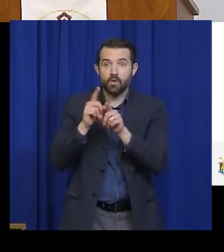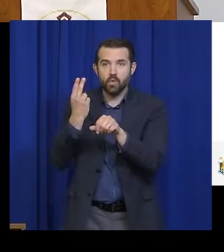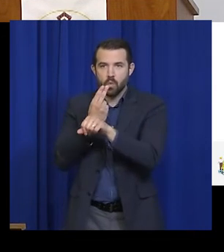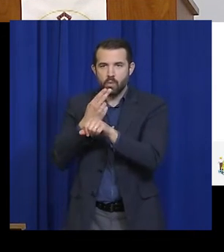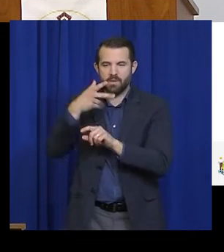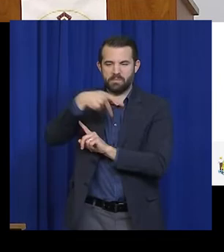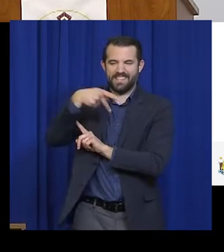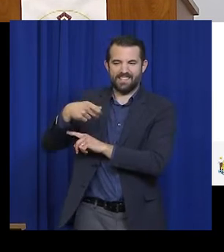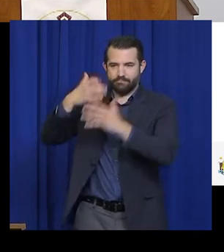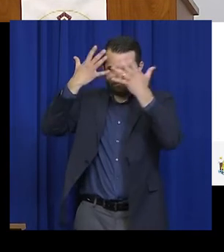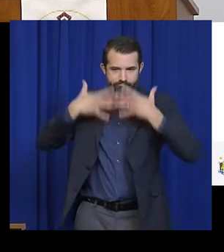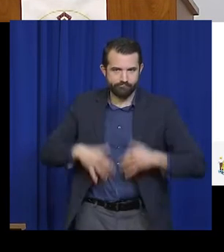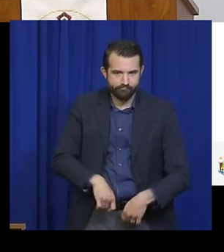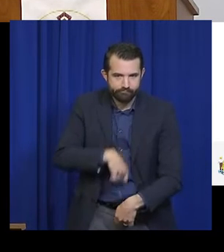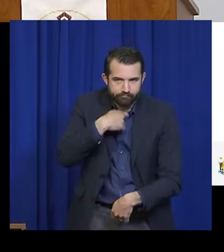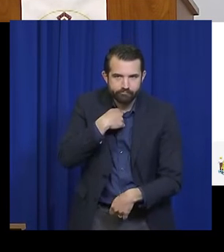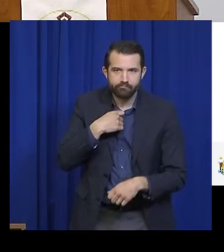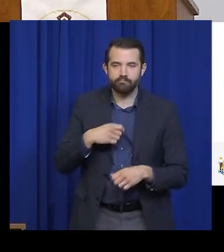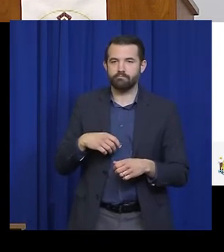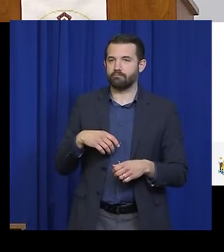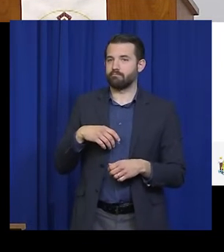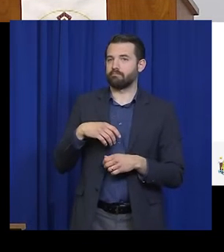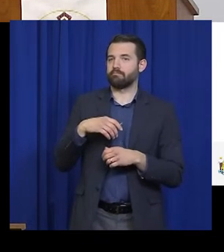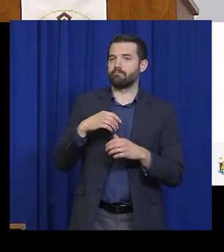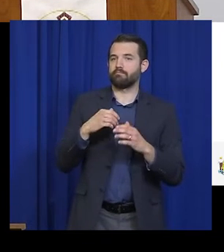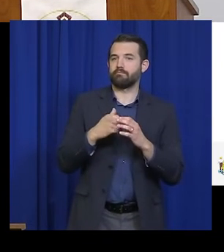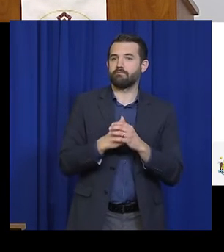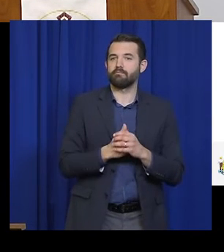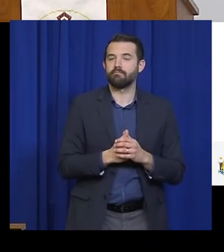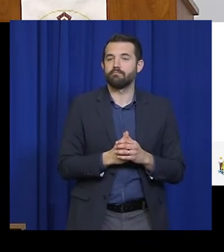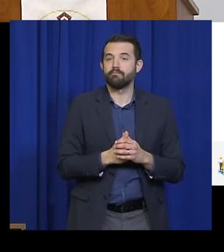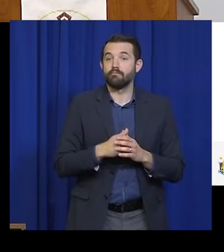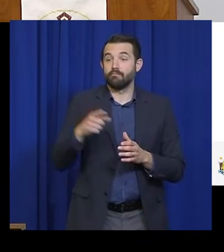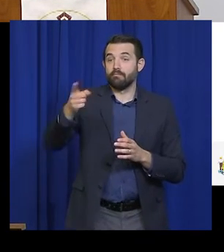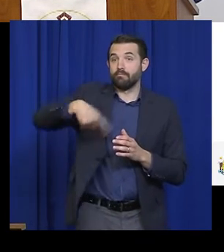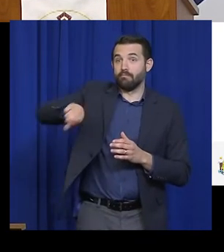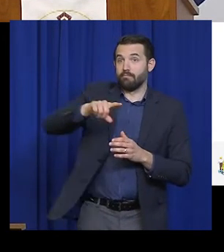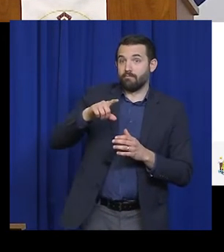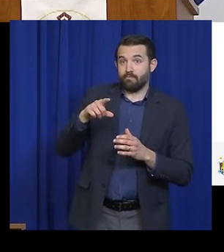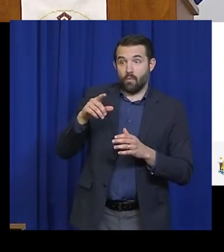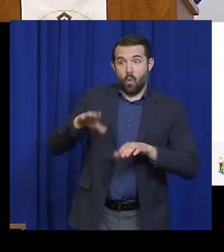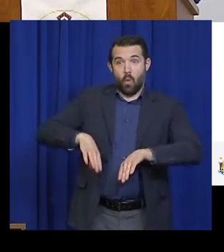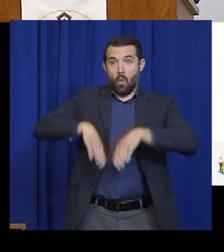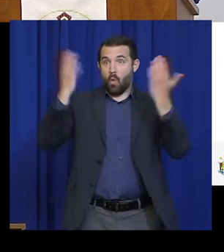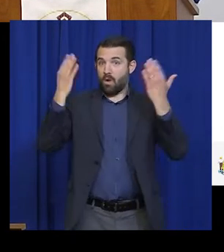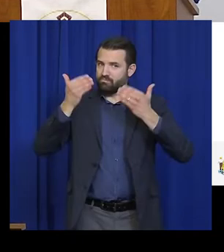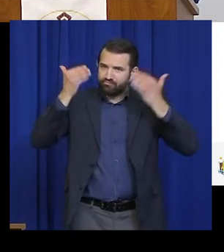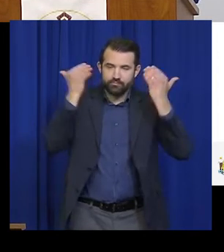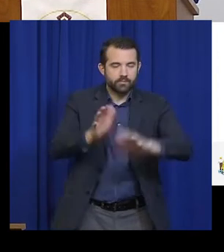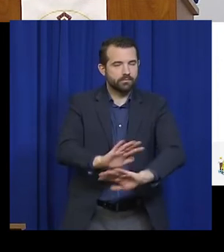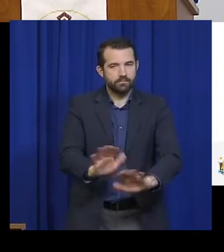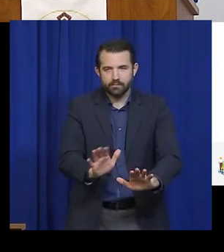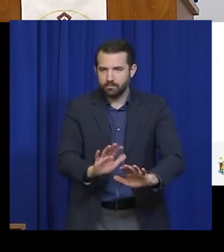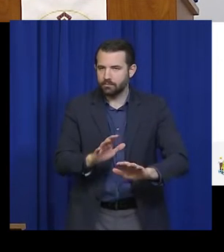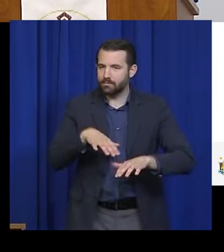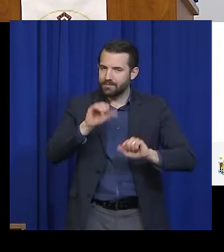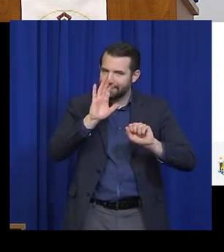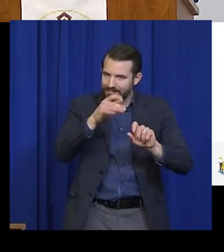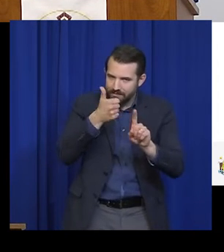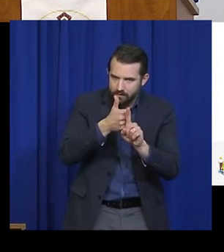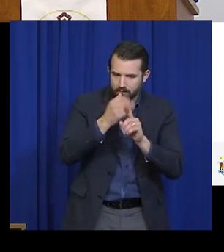testing supplies, and that they pace the reopening of services to the level of community COVID